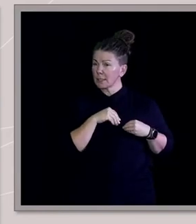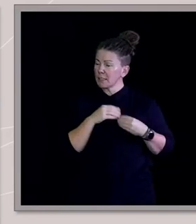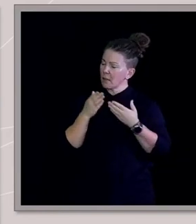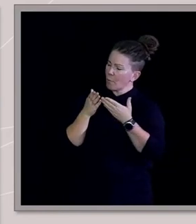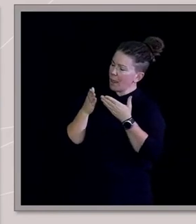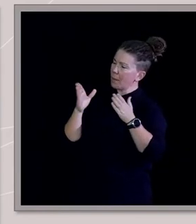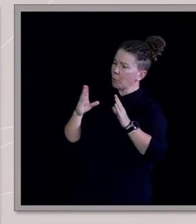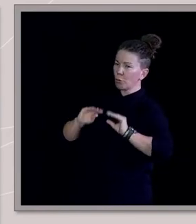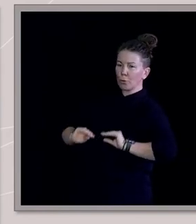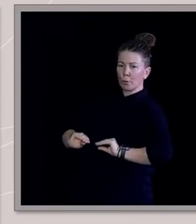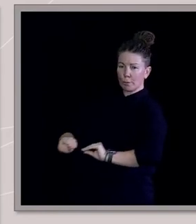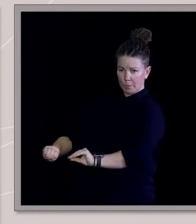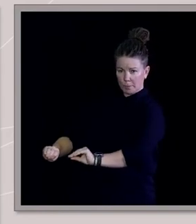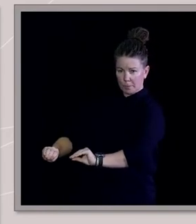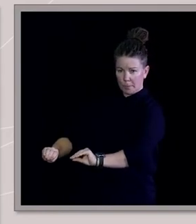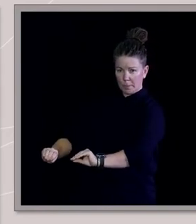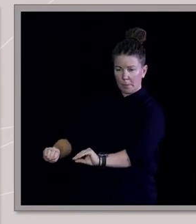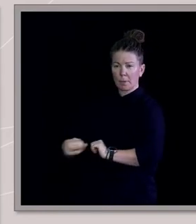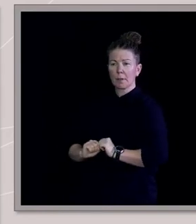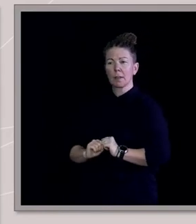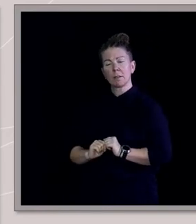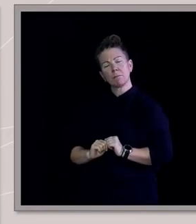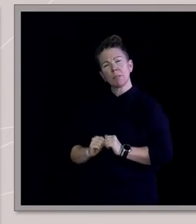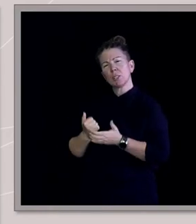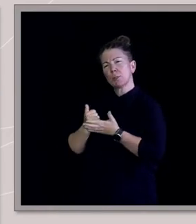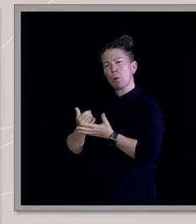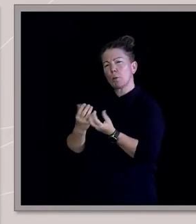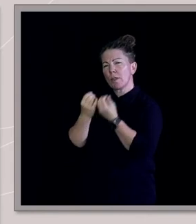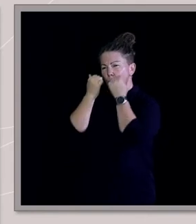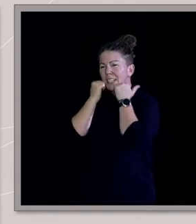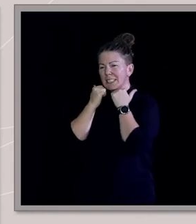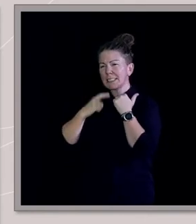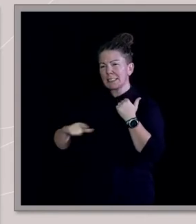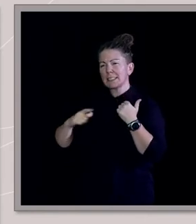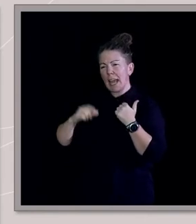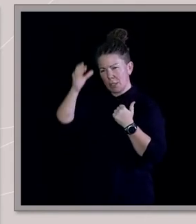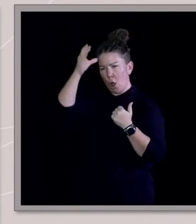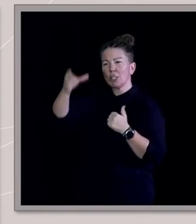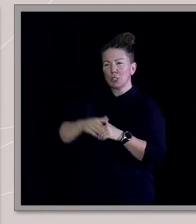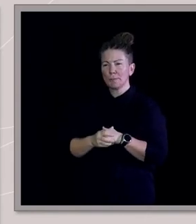framework, sort of, um, bolstered by reason and knowledge.